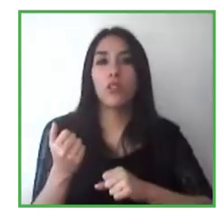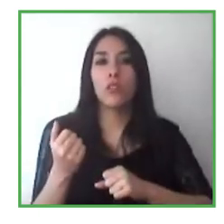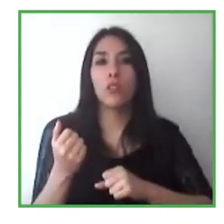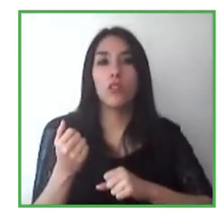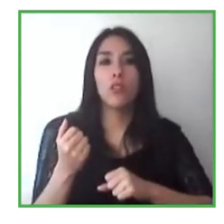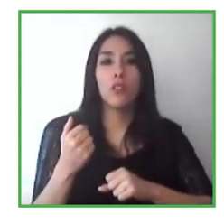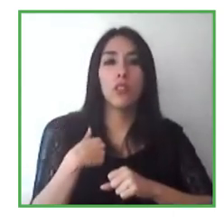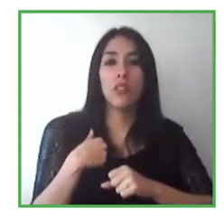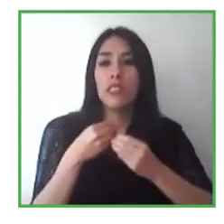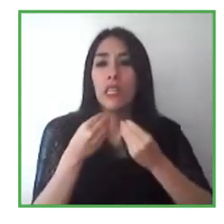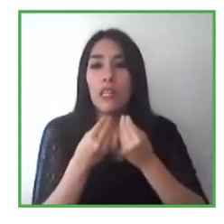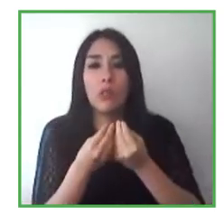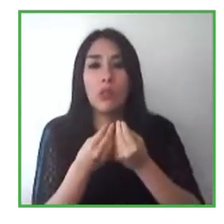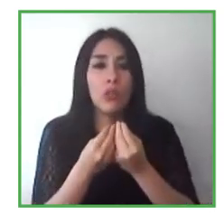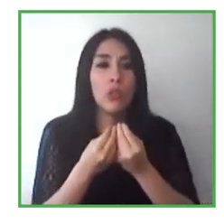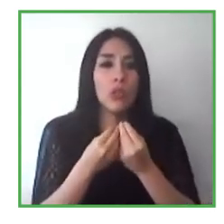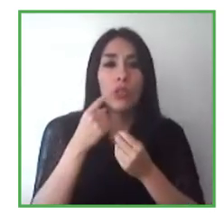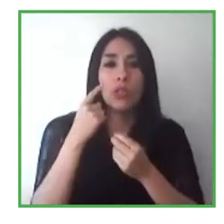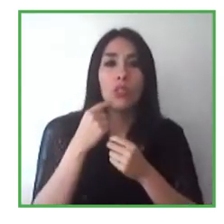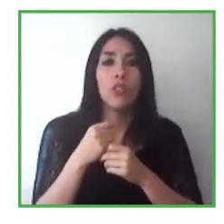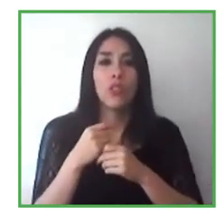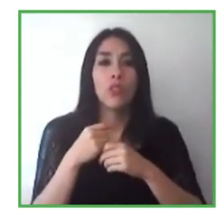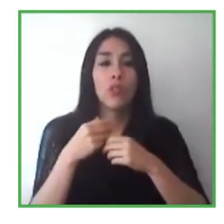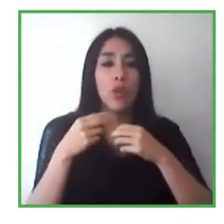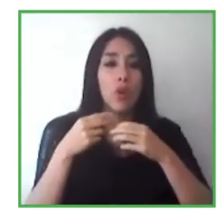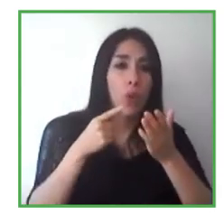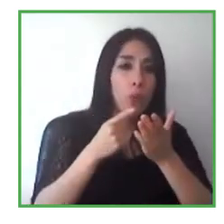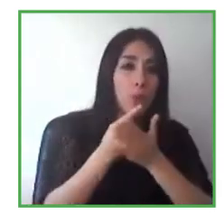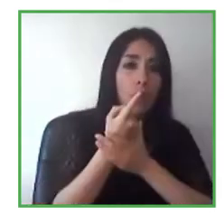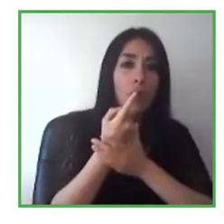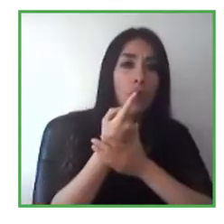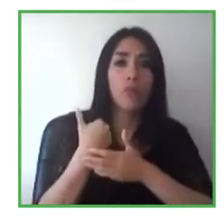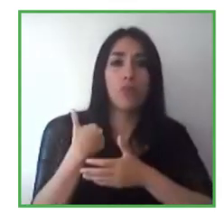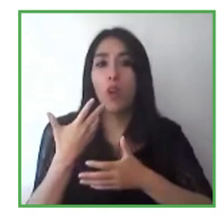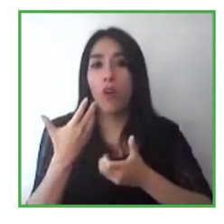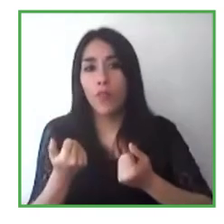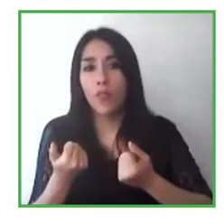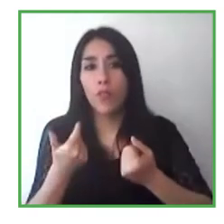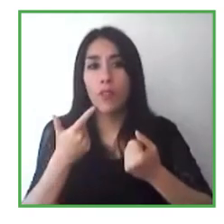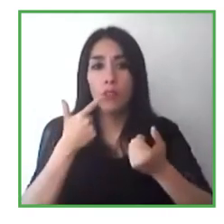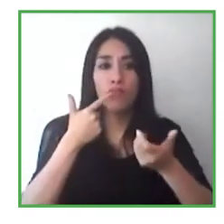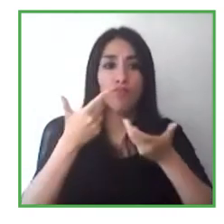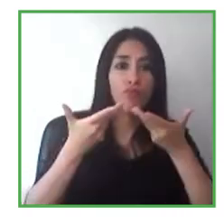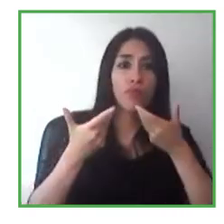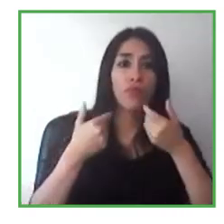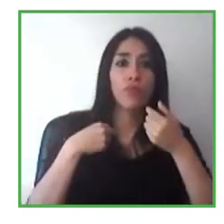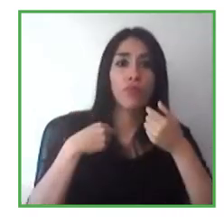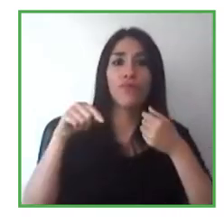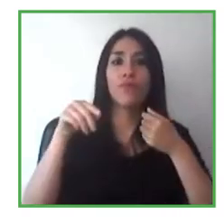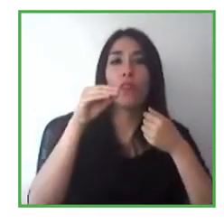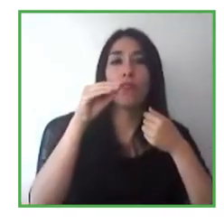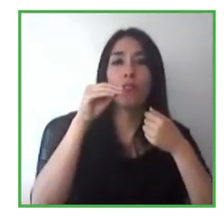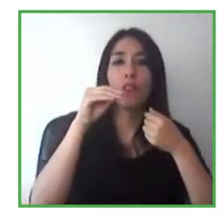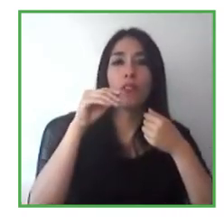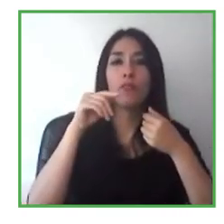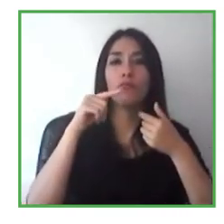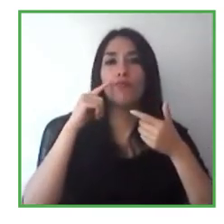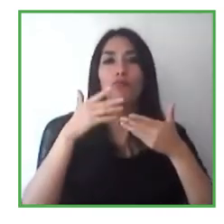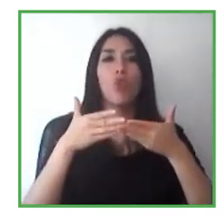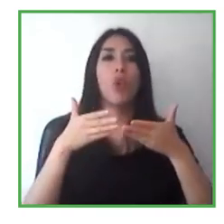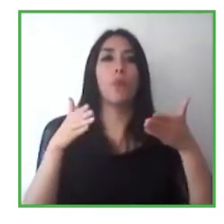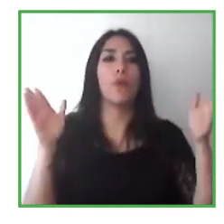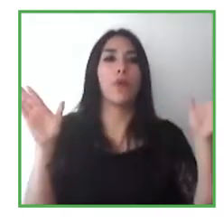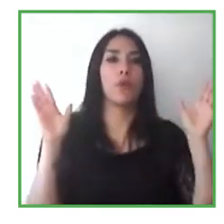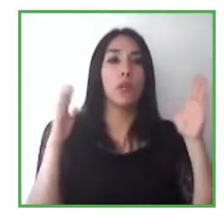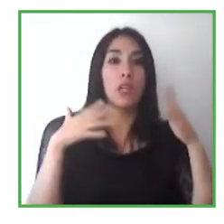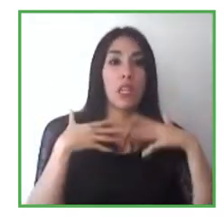Jessica, you talked about there's much more focus on mental health. I mean, nobody I mean, I think there is a dramatic increase